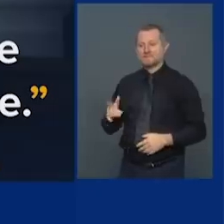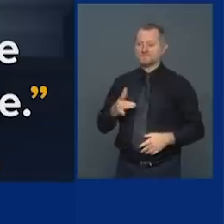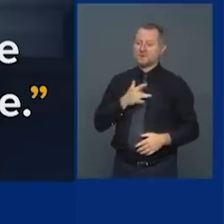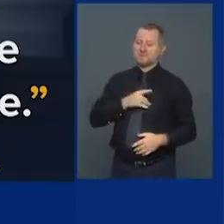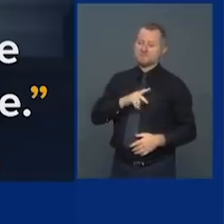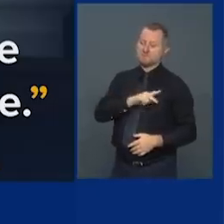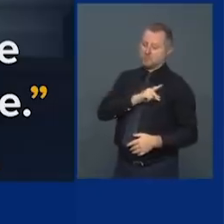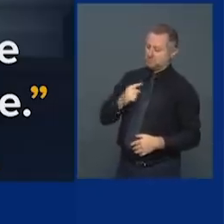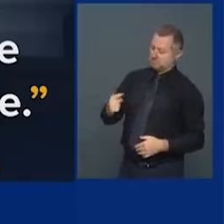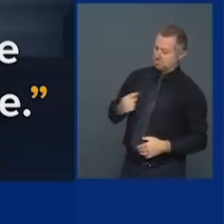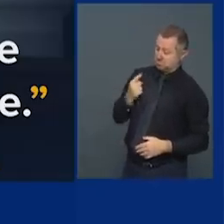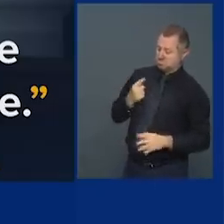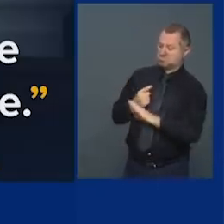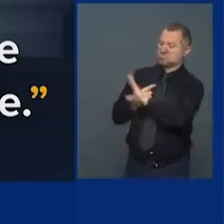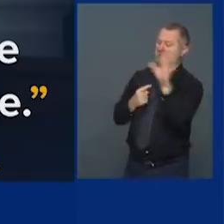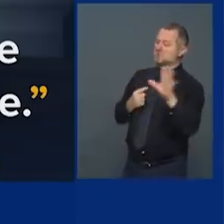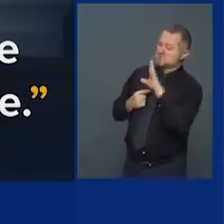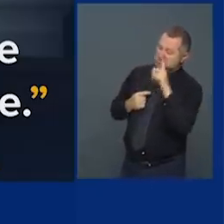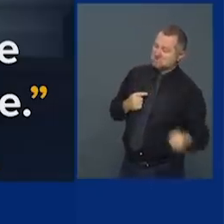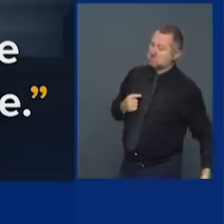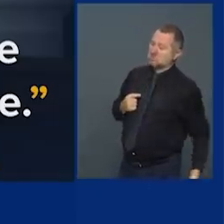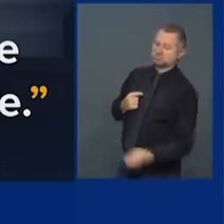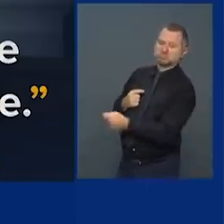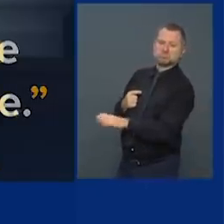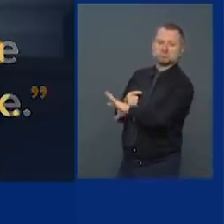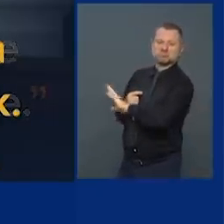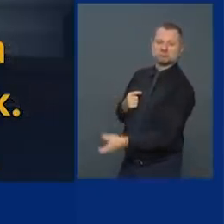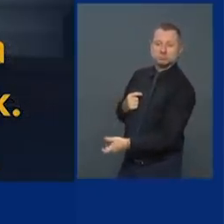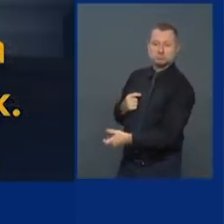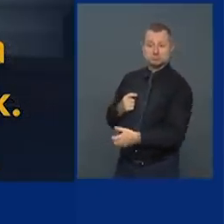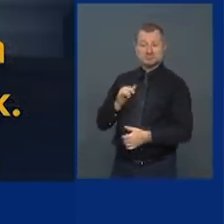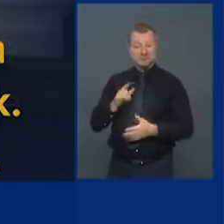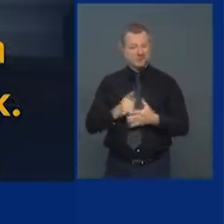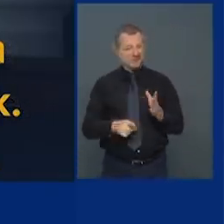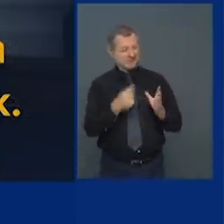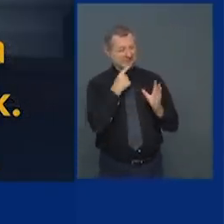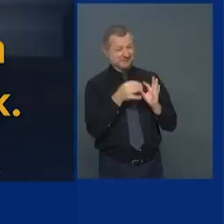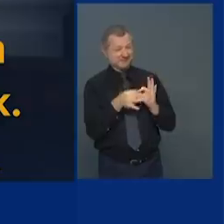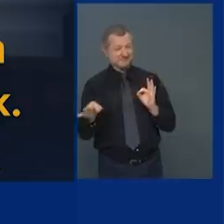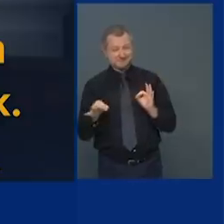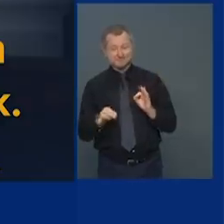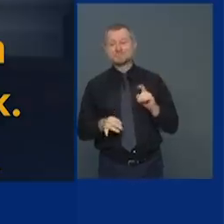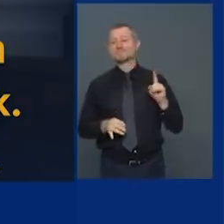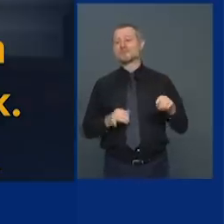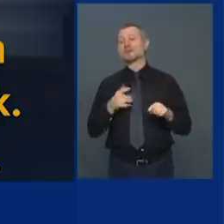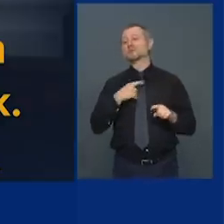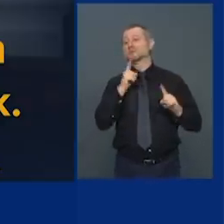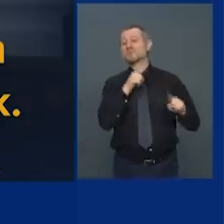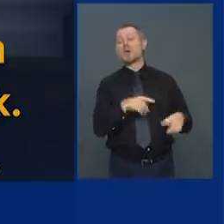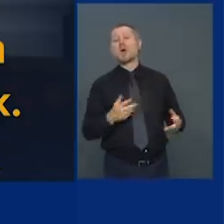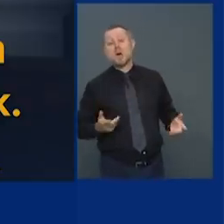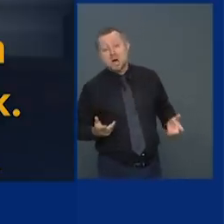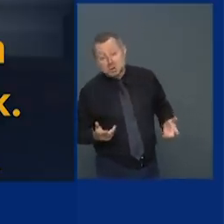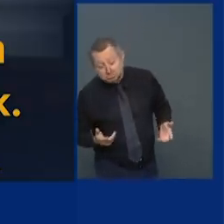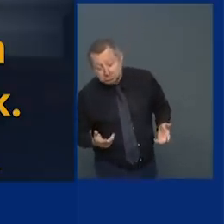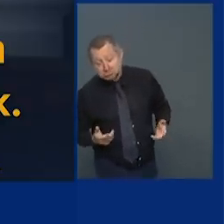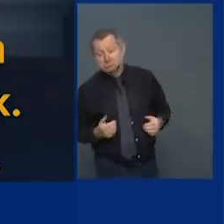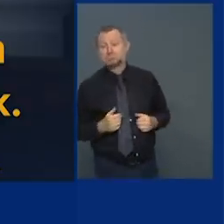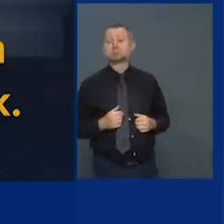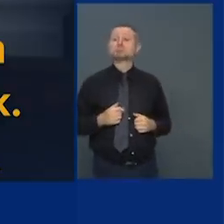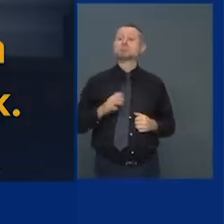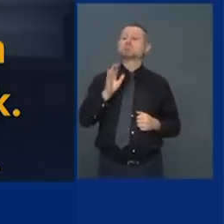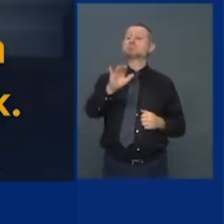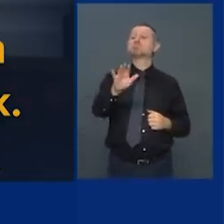uh but that's what he said and what i say is uh don't threaten